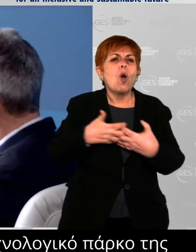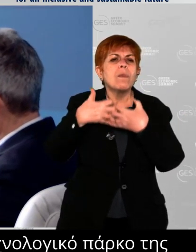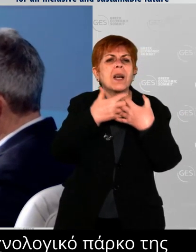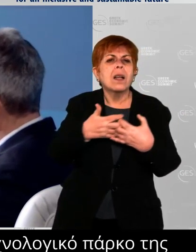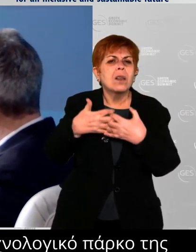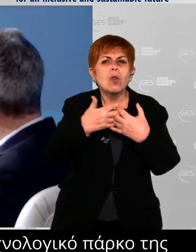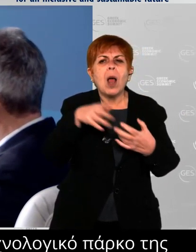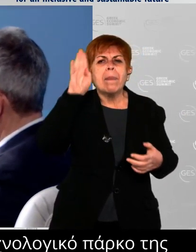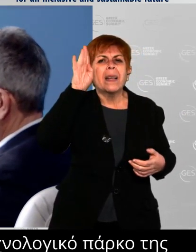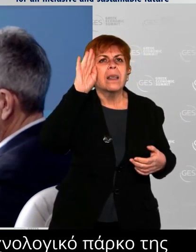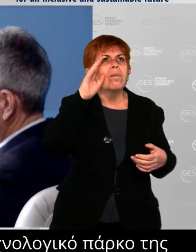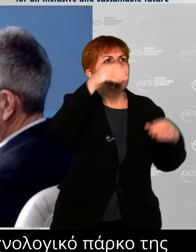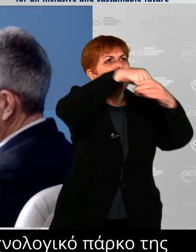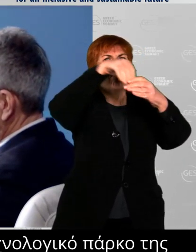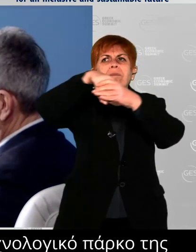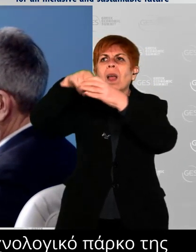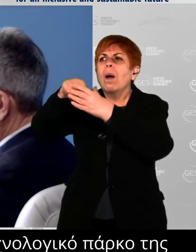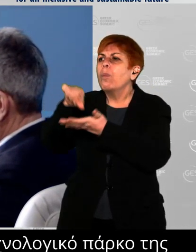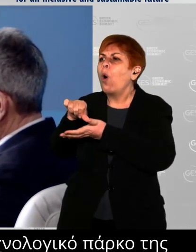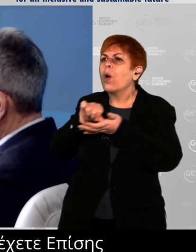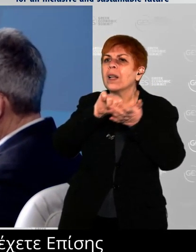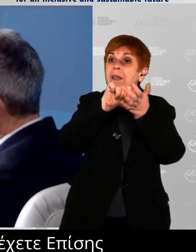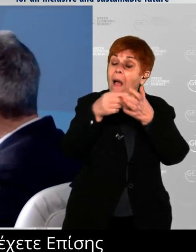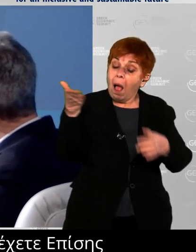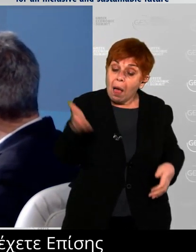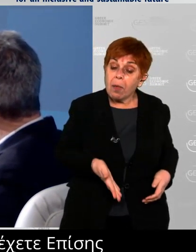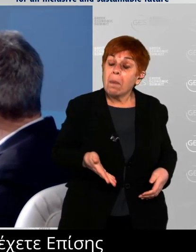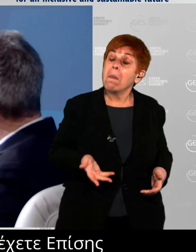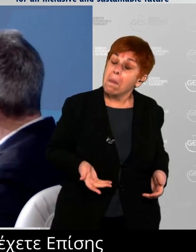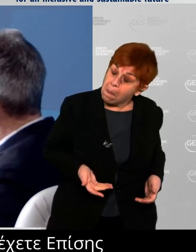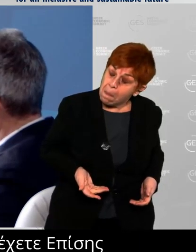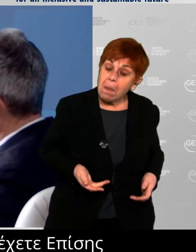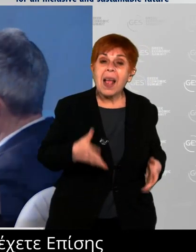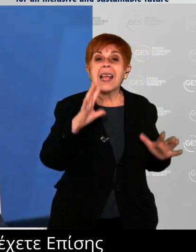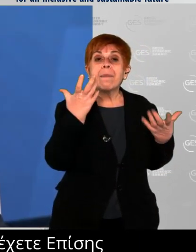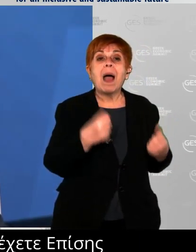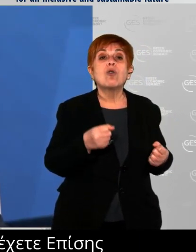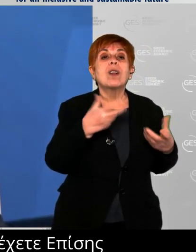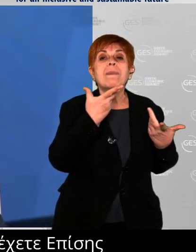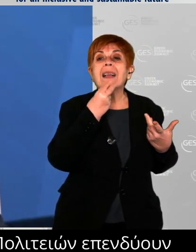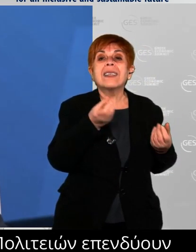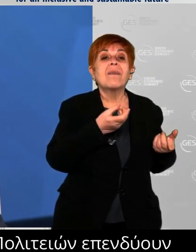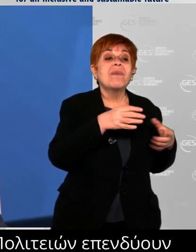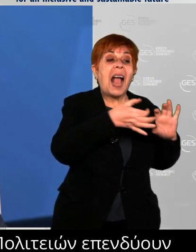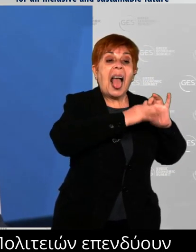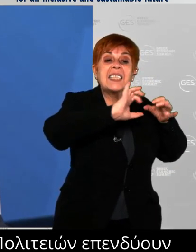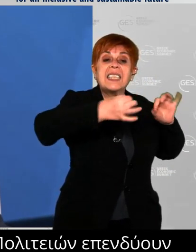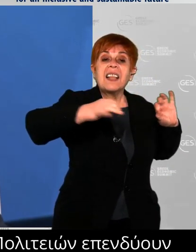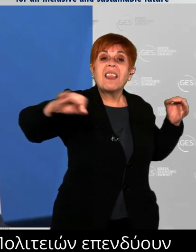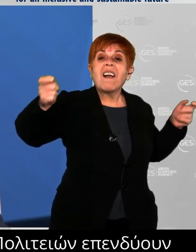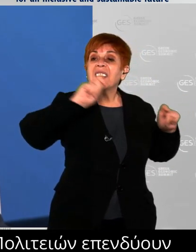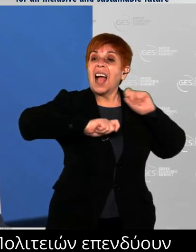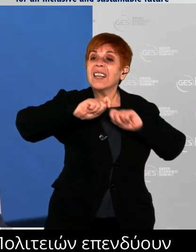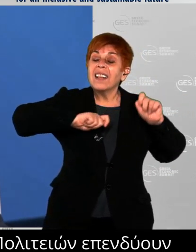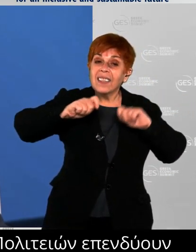electricity supply chain. I constantly run into these companies in unlikely locations.